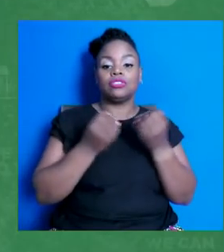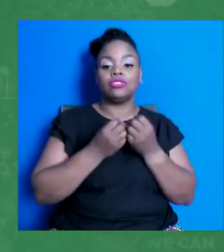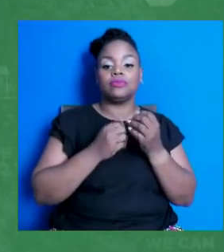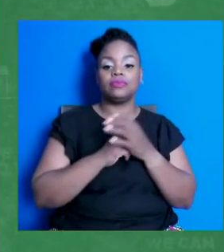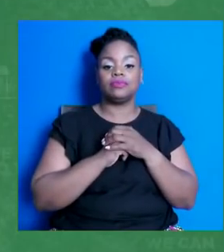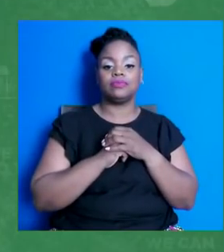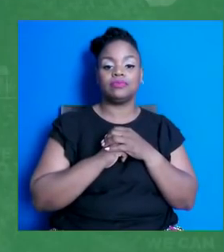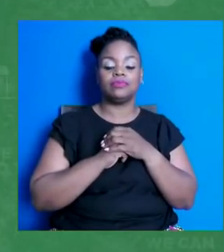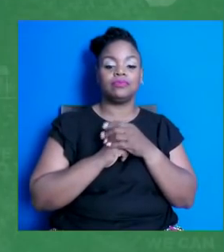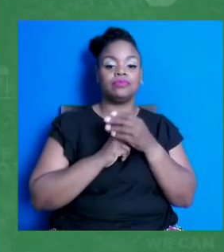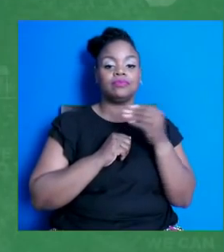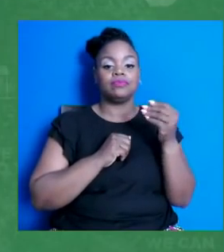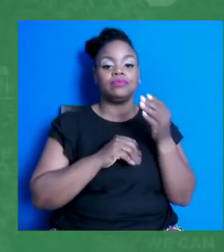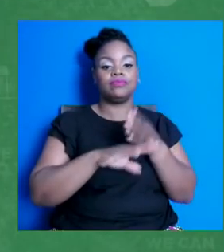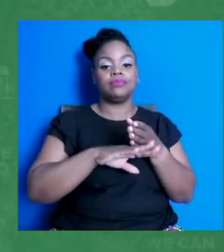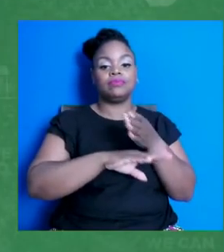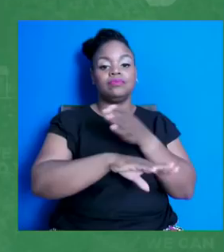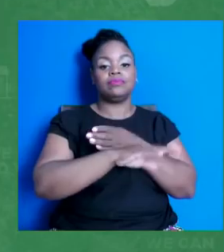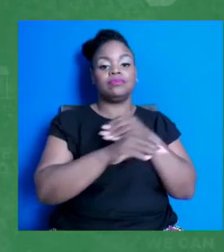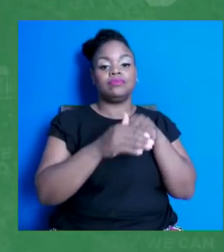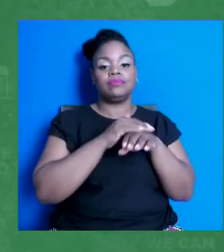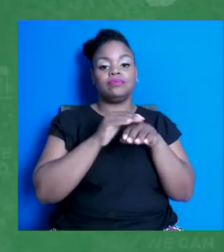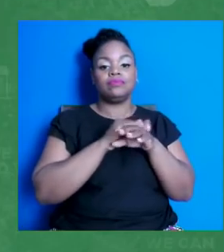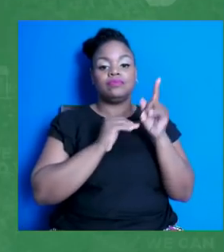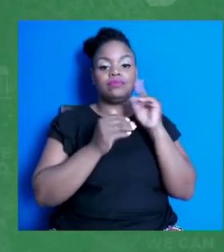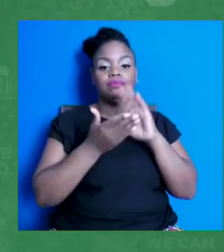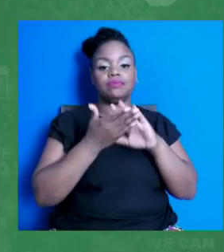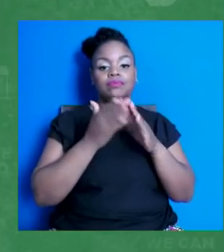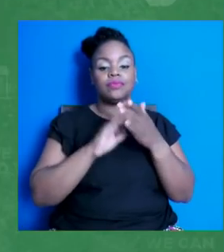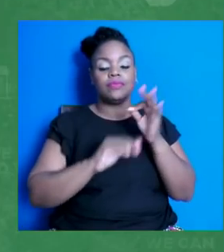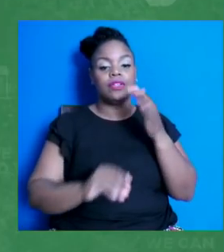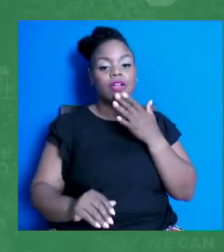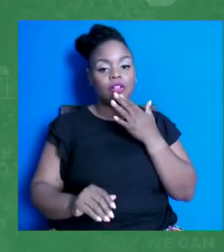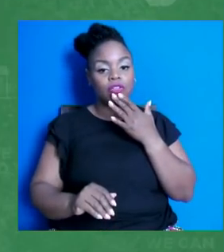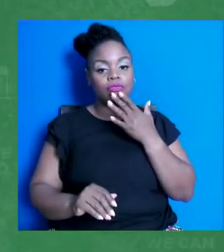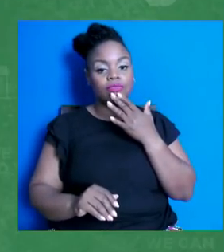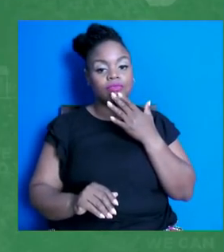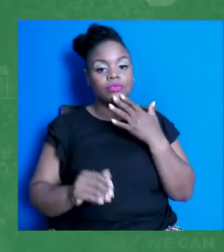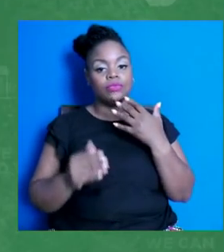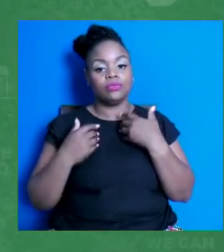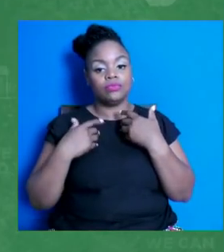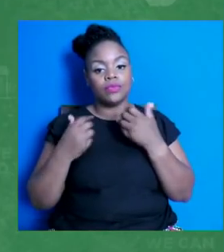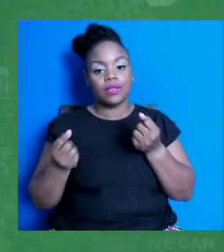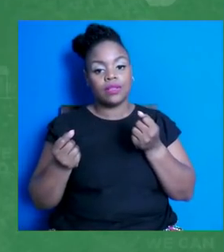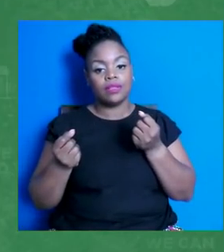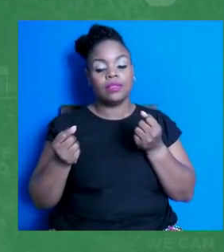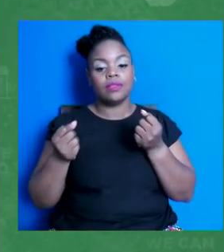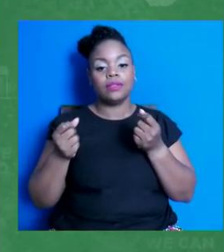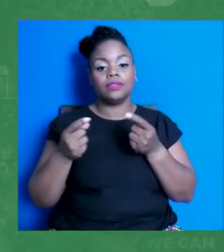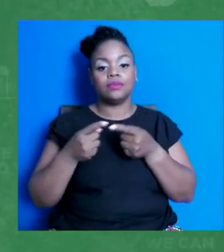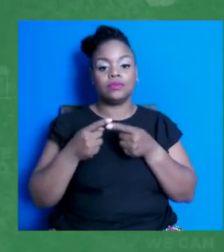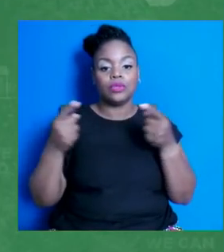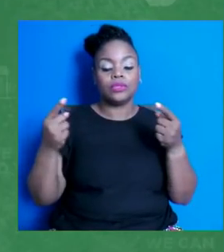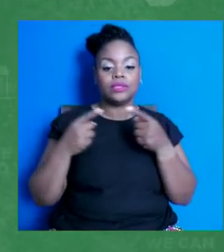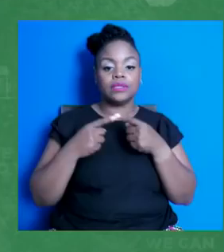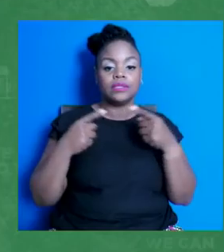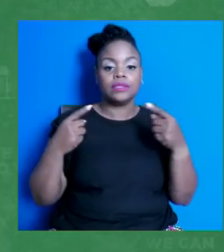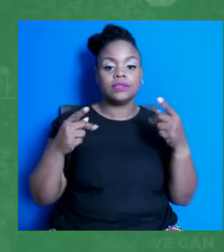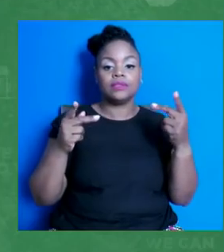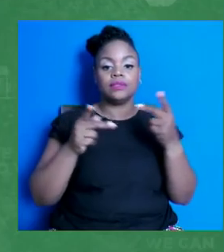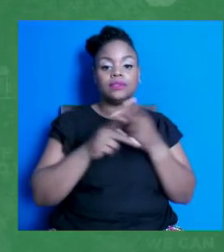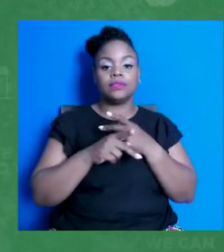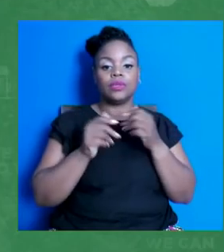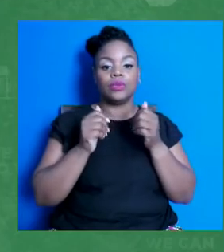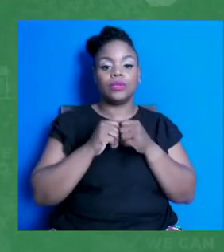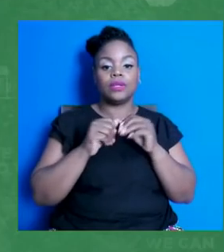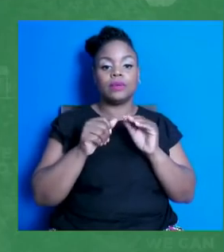for communities of color whose health inequities have been exacerbated by the pandemic. To learn more about our efforts and to also